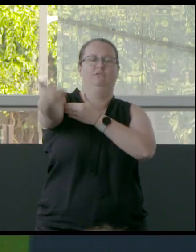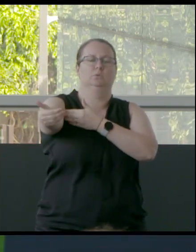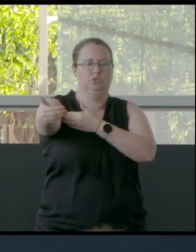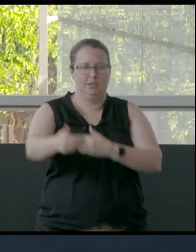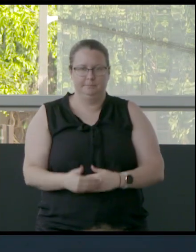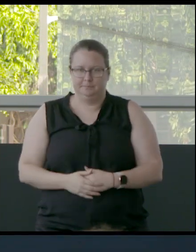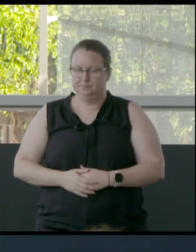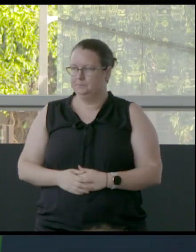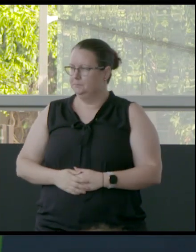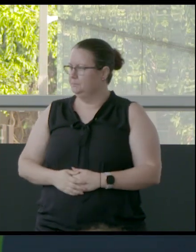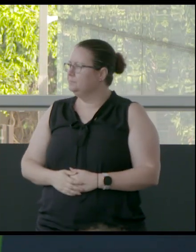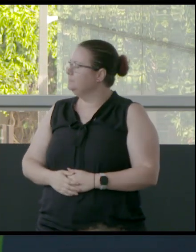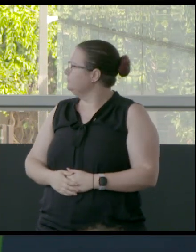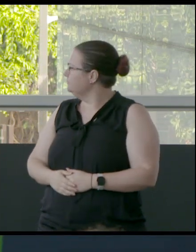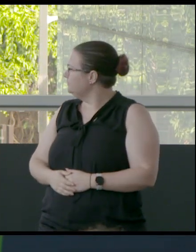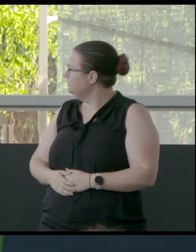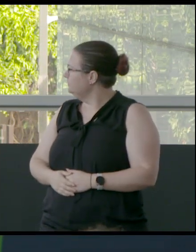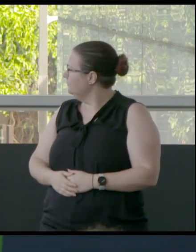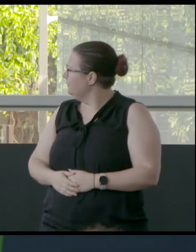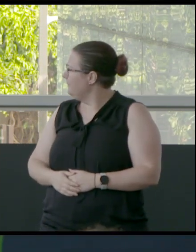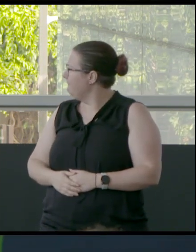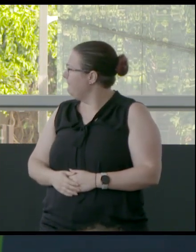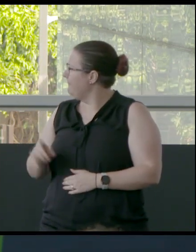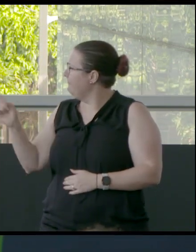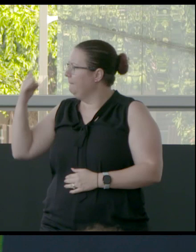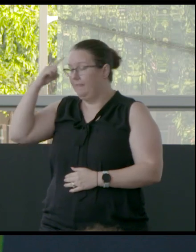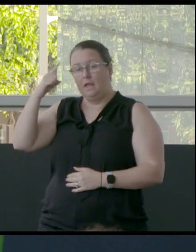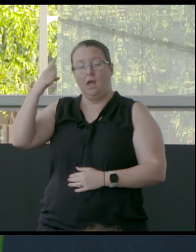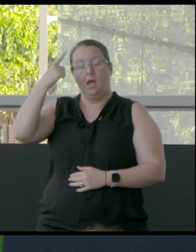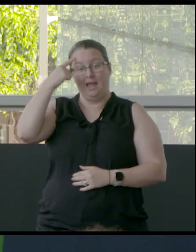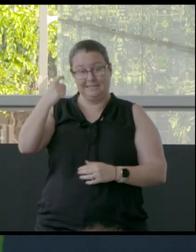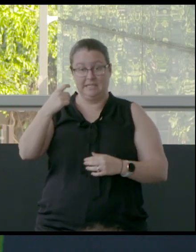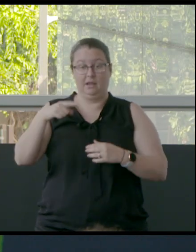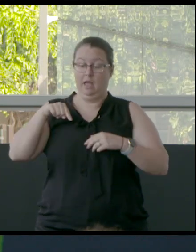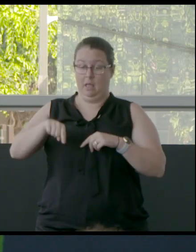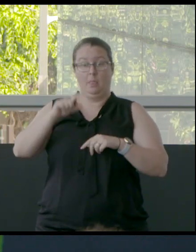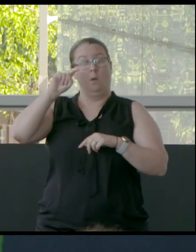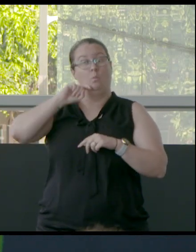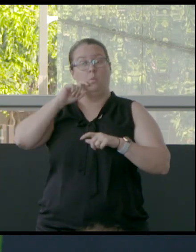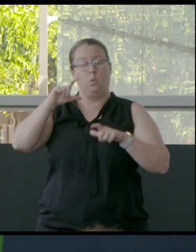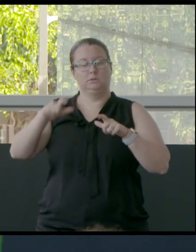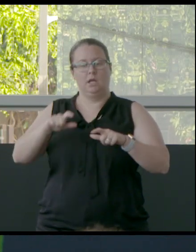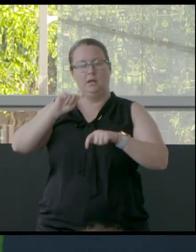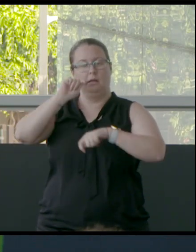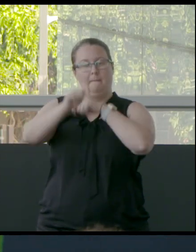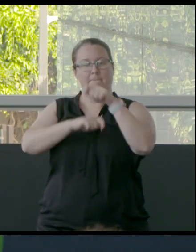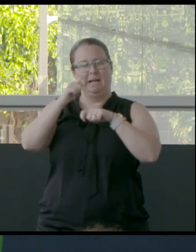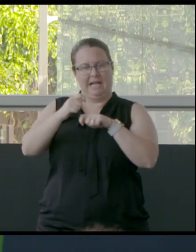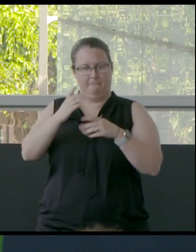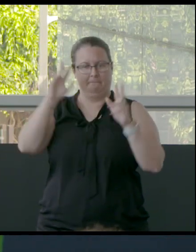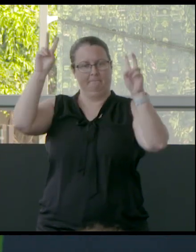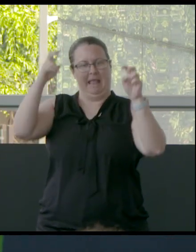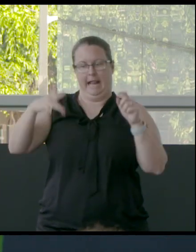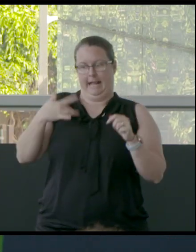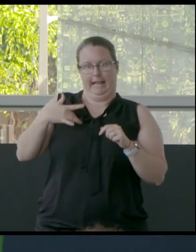And do you think that idea of bodies of water as living entities is something that we should be